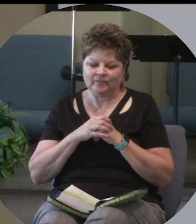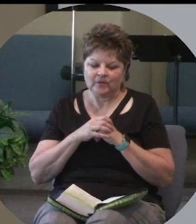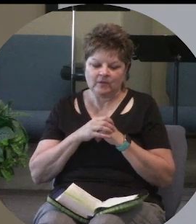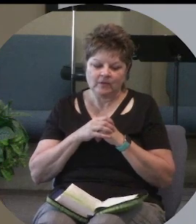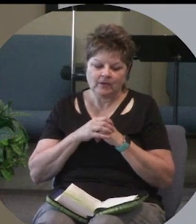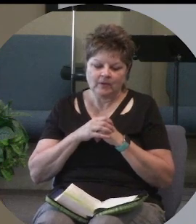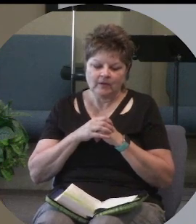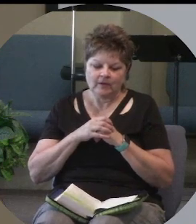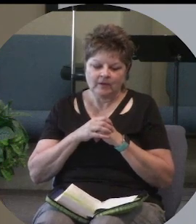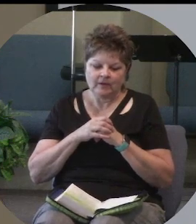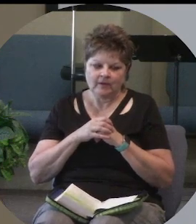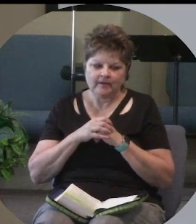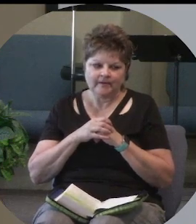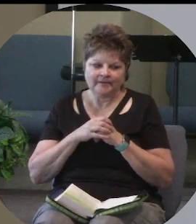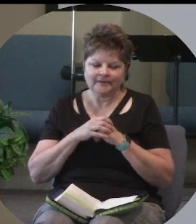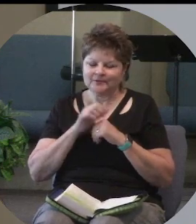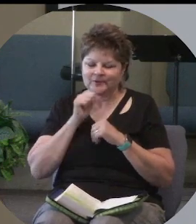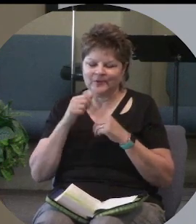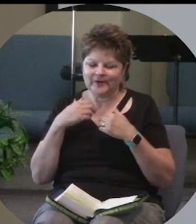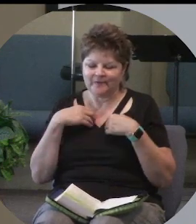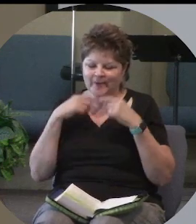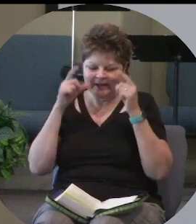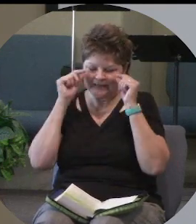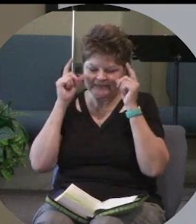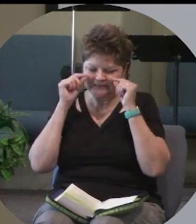I also left my reading glasses at home too.